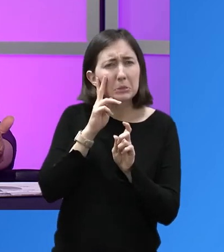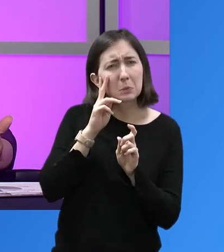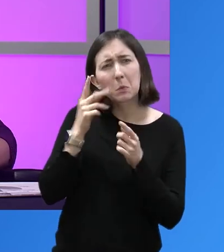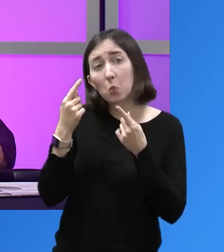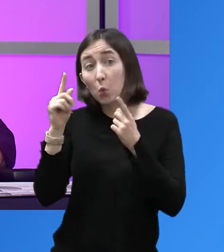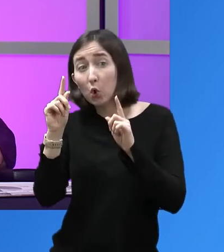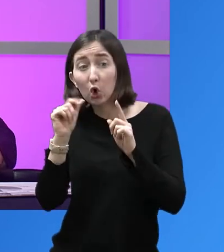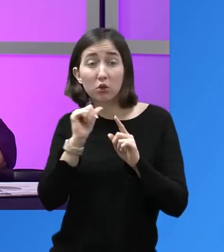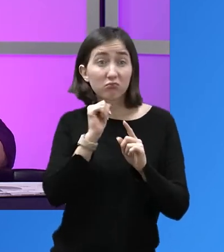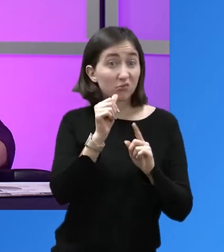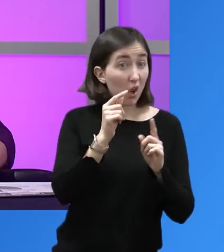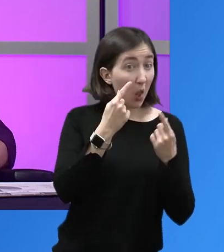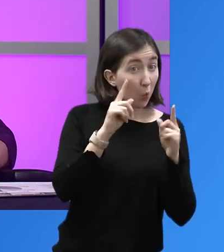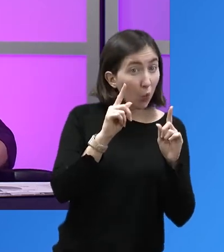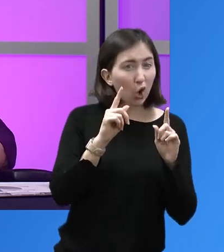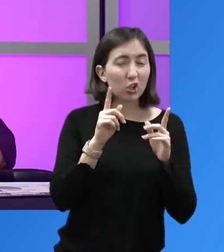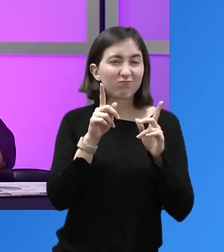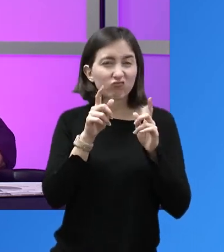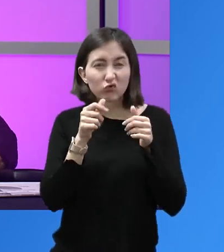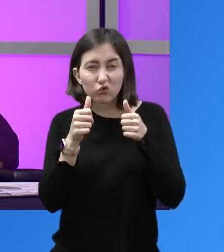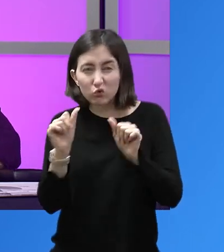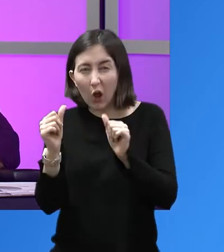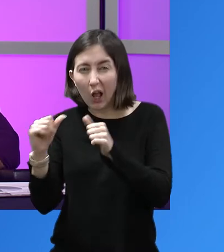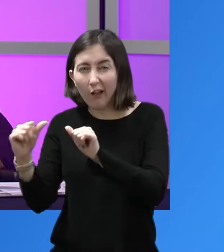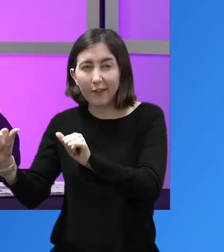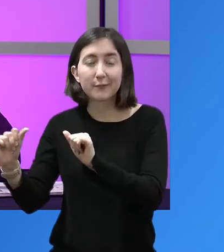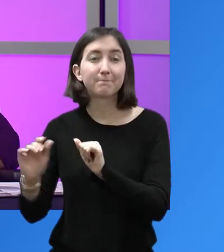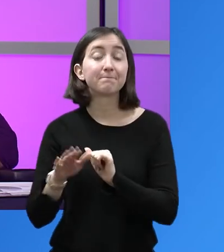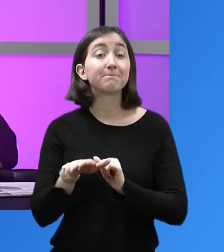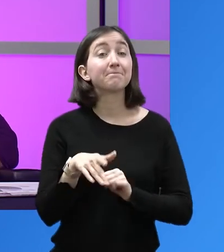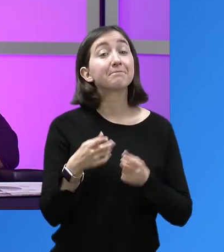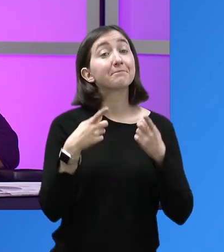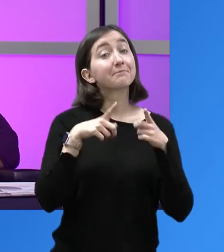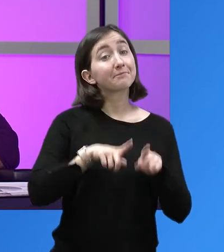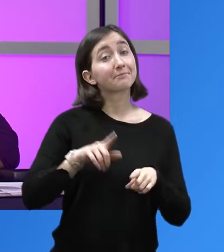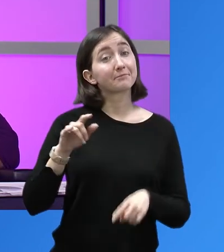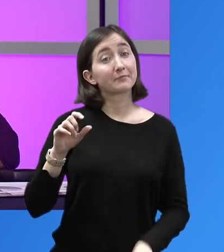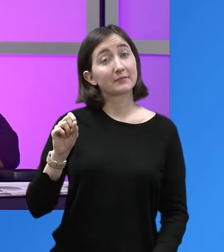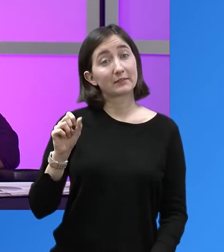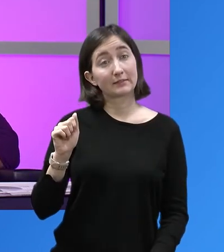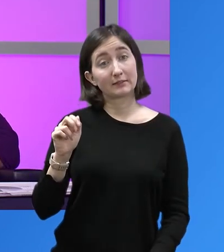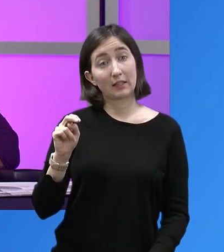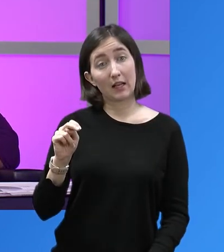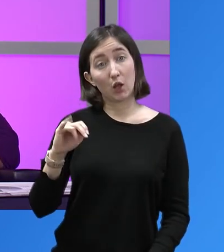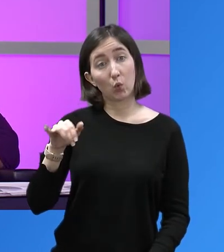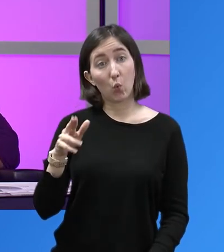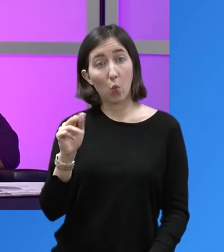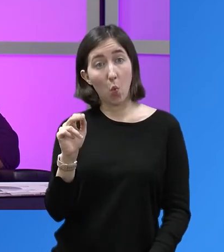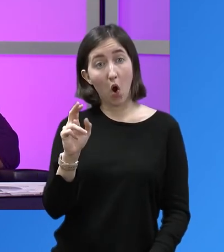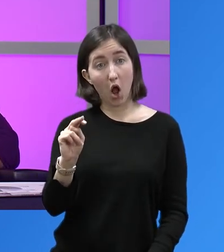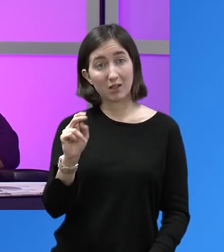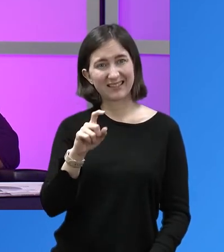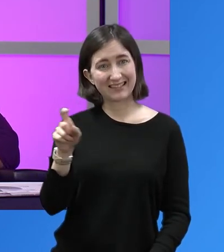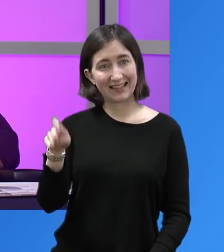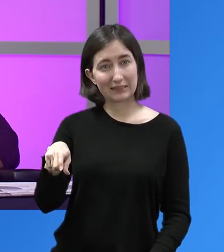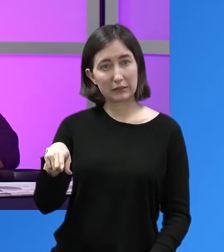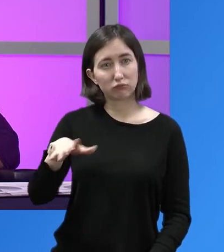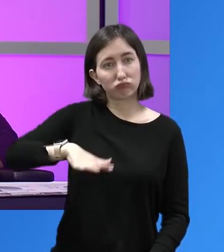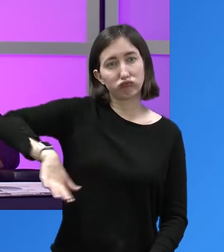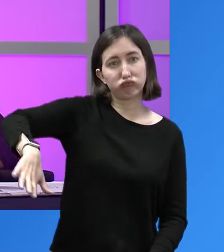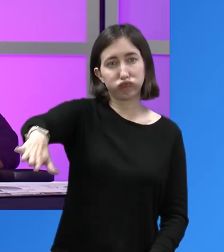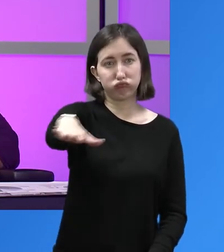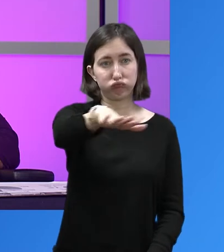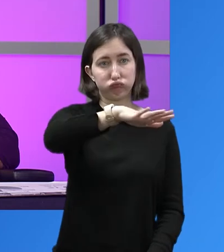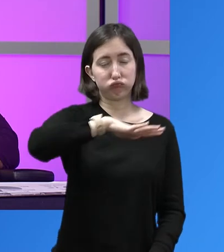What works? What doesn't work? Let's experiment here and there. So at one point, we actually, we were down in San Juan,